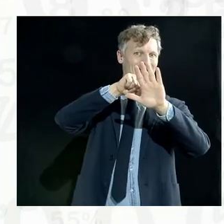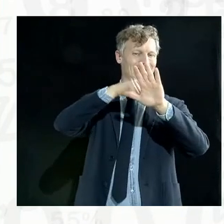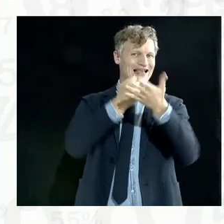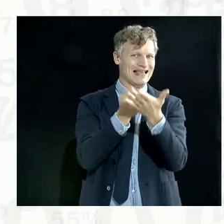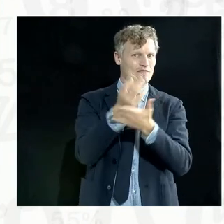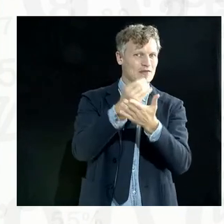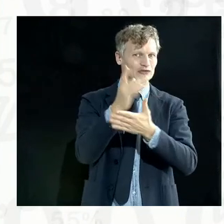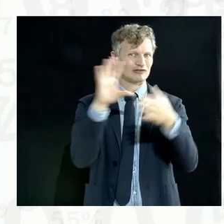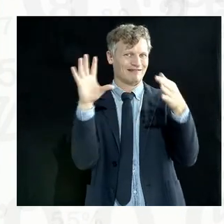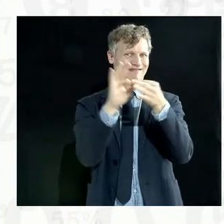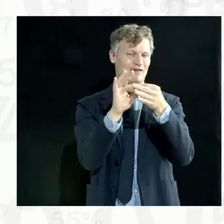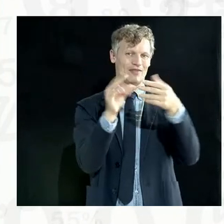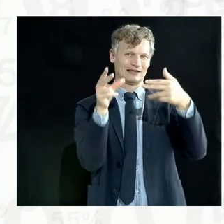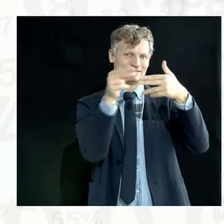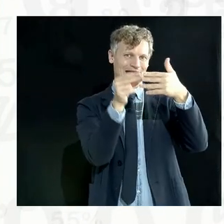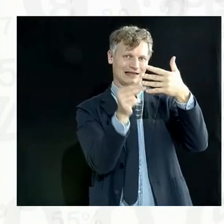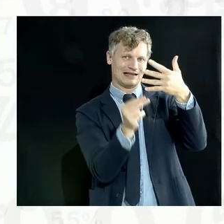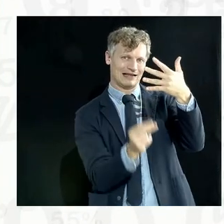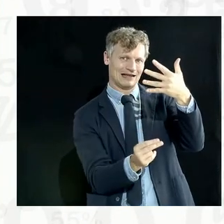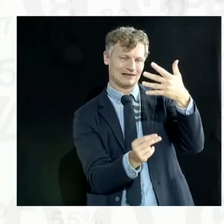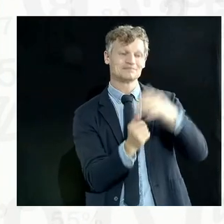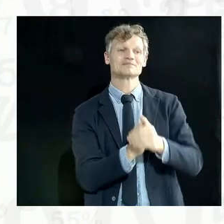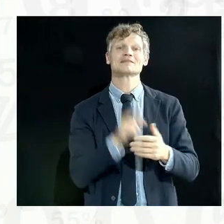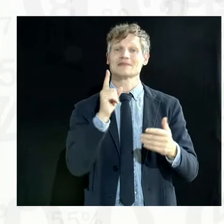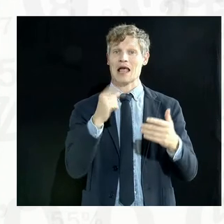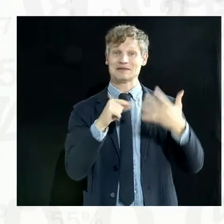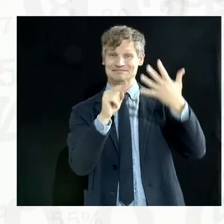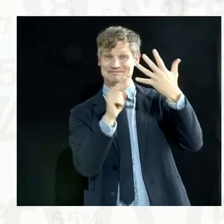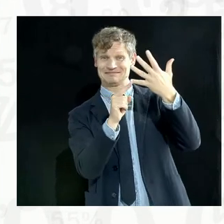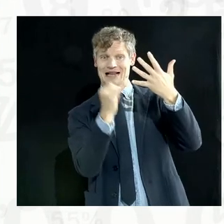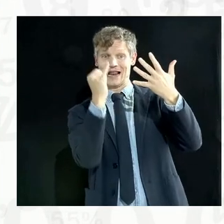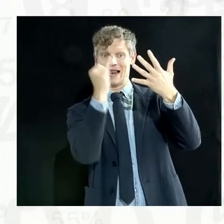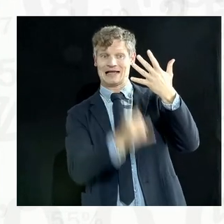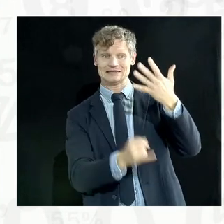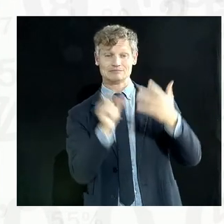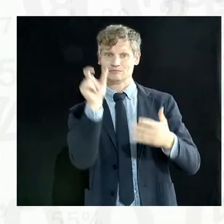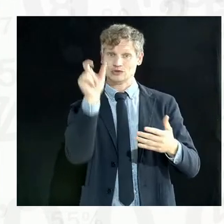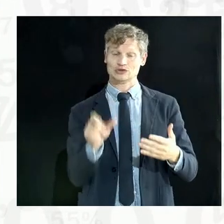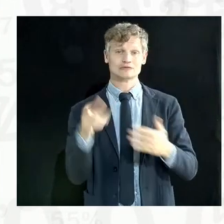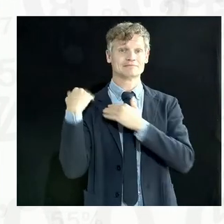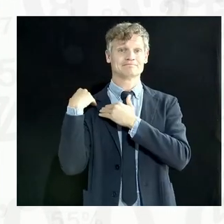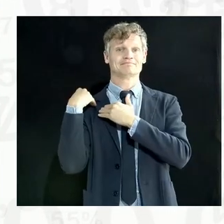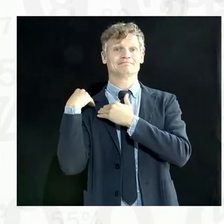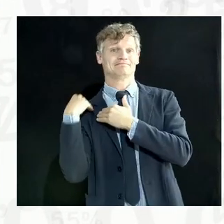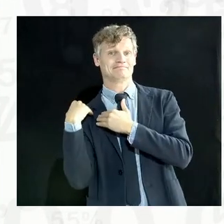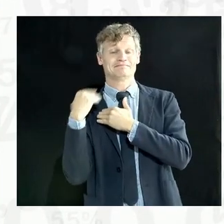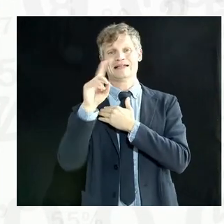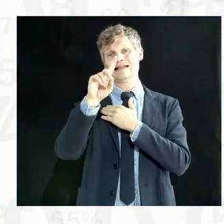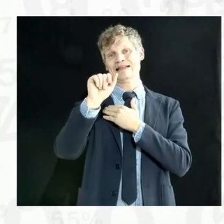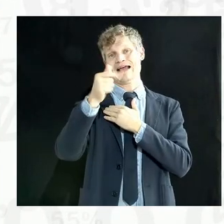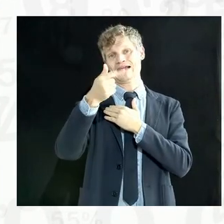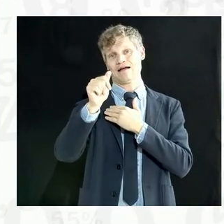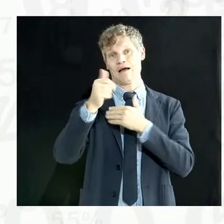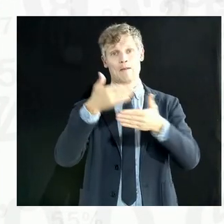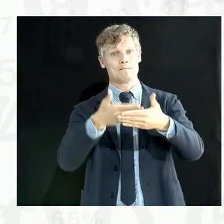follow-up questions, let's hear from our last speaker. She's in charge of data protection in an island nation where connection